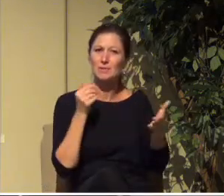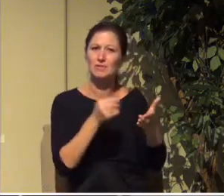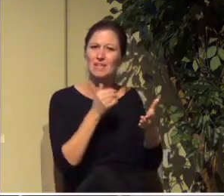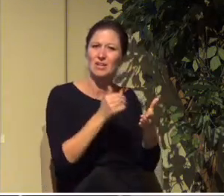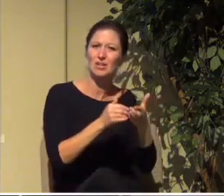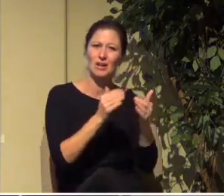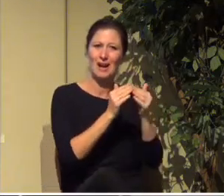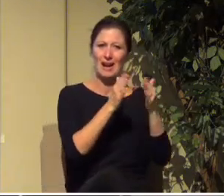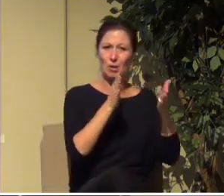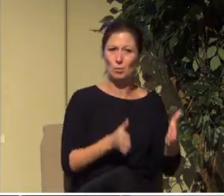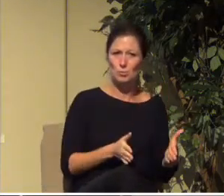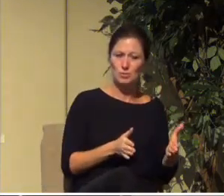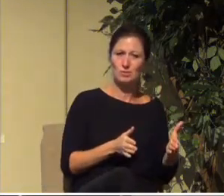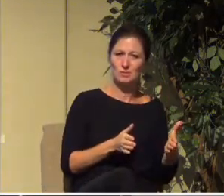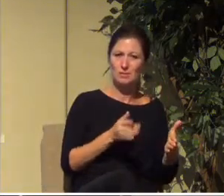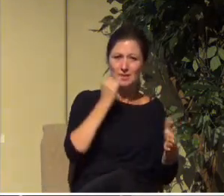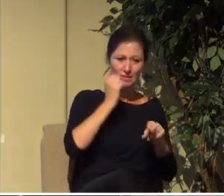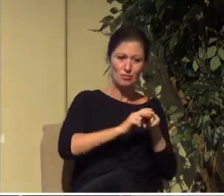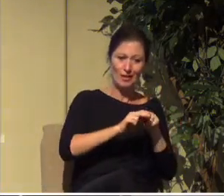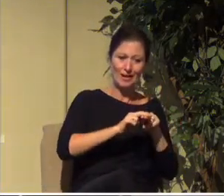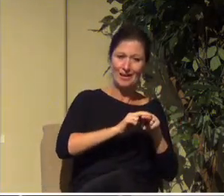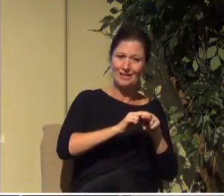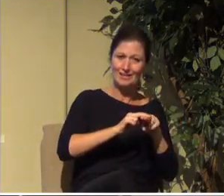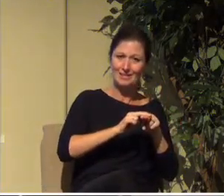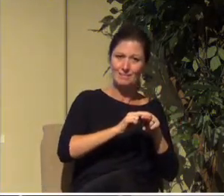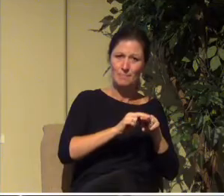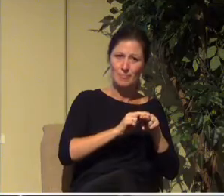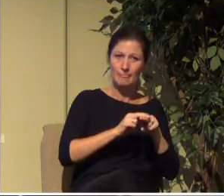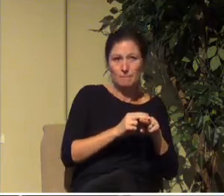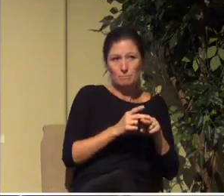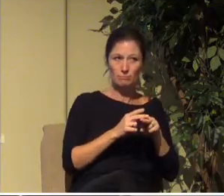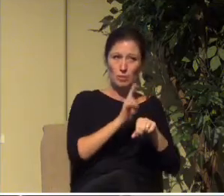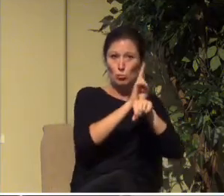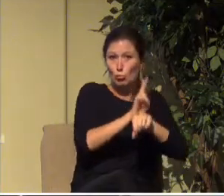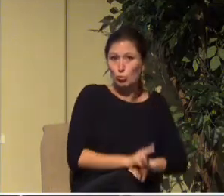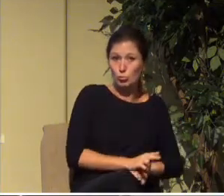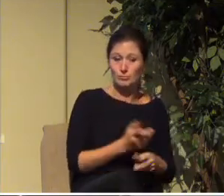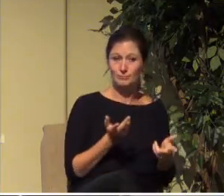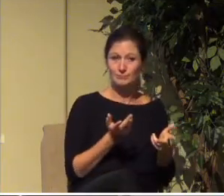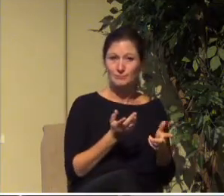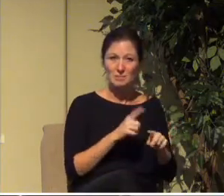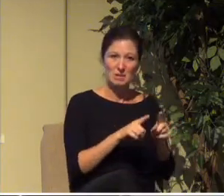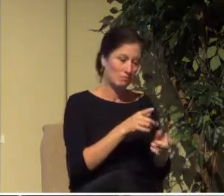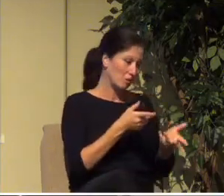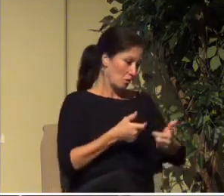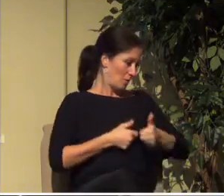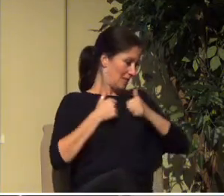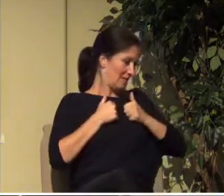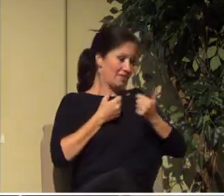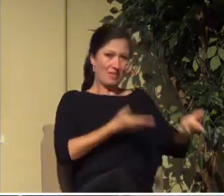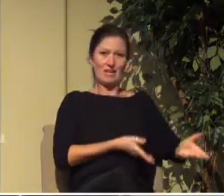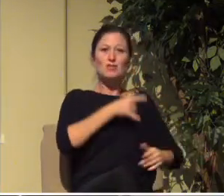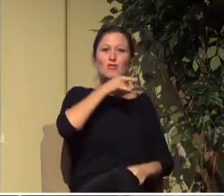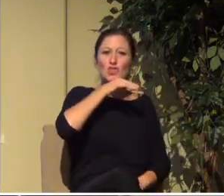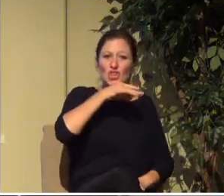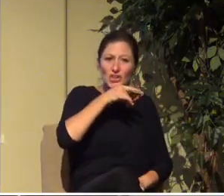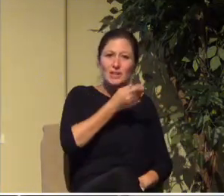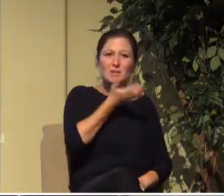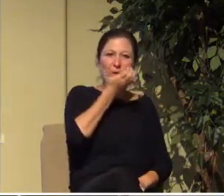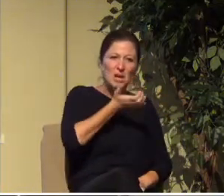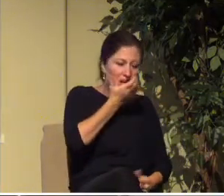eventually you don't hear the trains when you're living in the slums and the smell is bad but you just kind of get used to it but it's still always kind of stinky